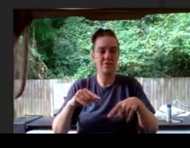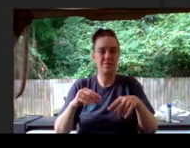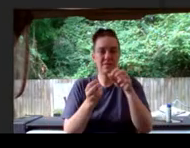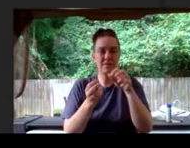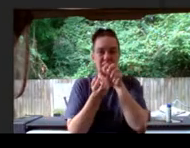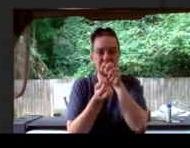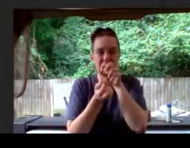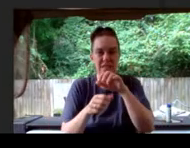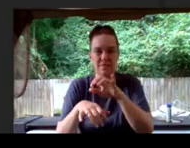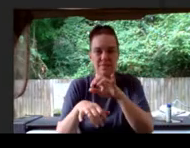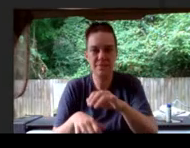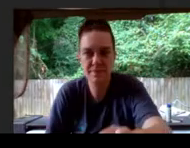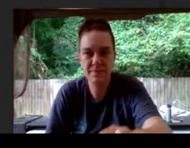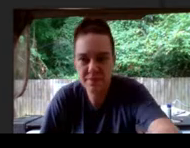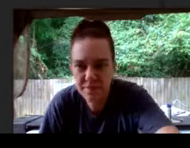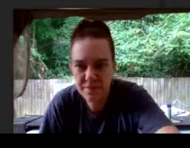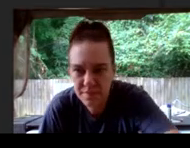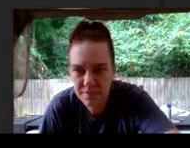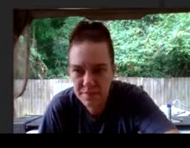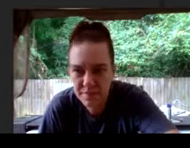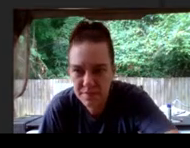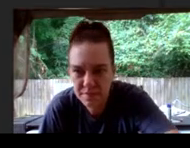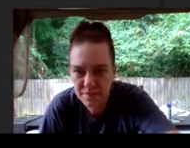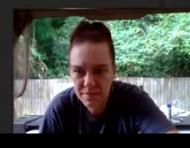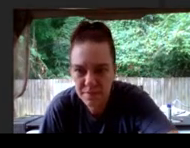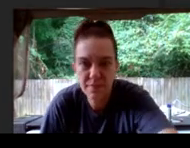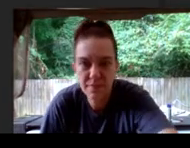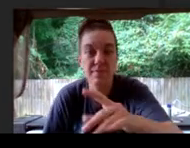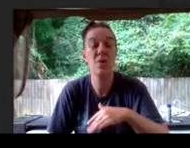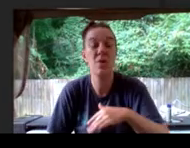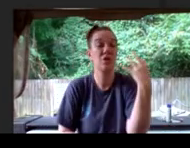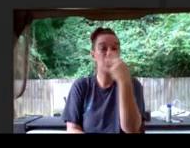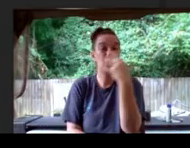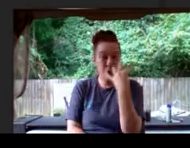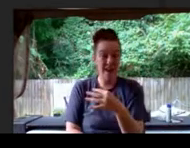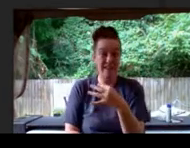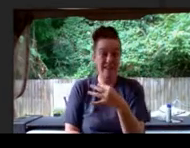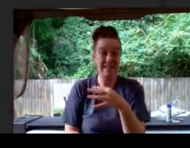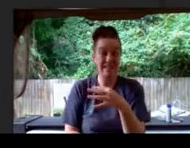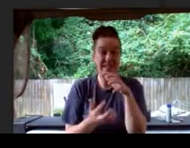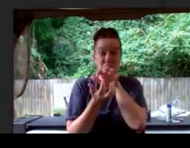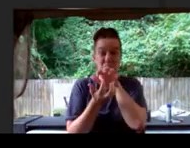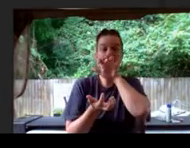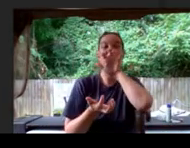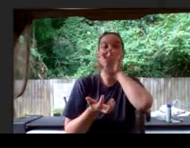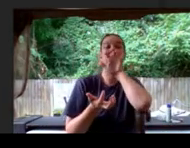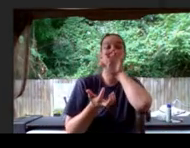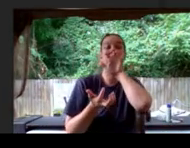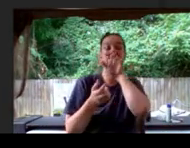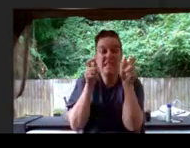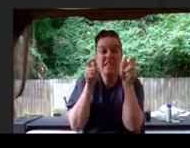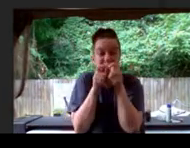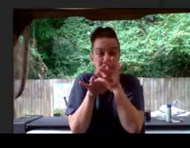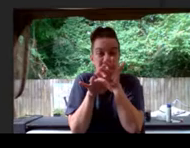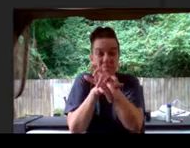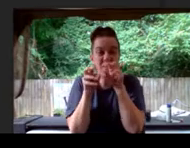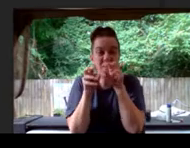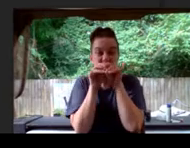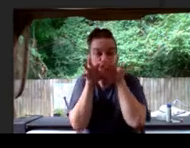from its mouth. It was nuts, so... Miles bit into a madeline.